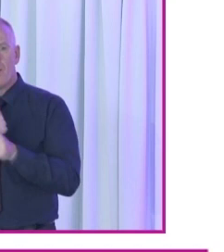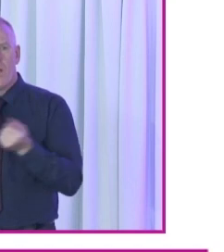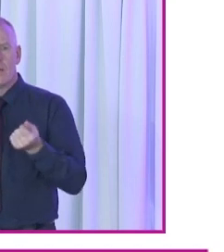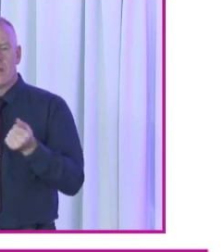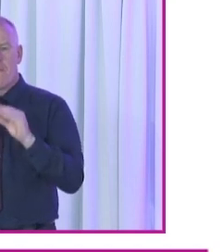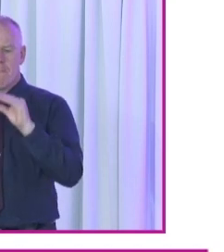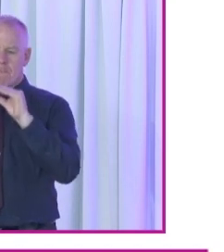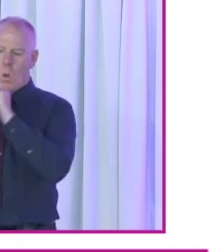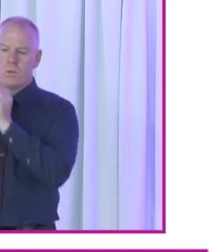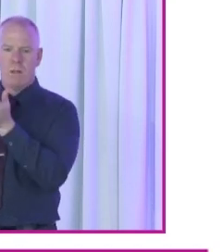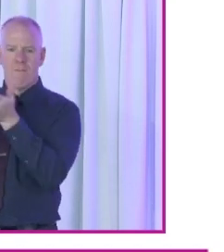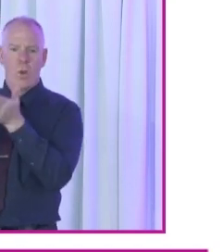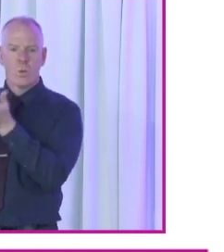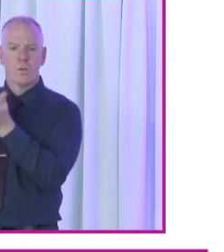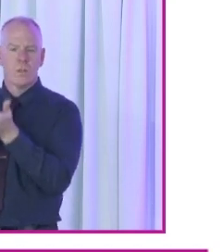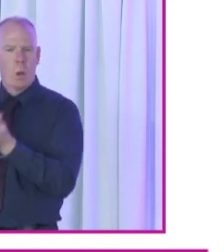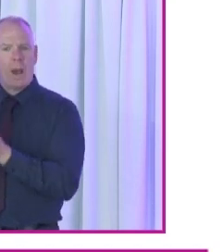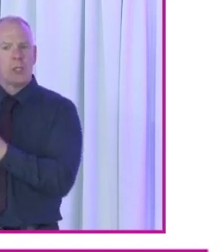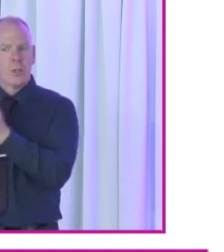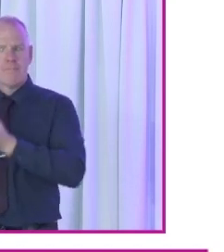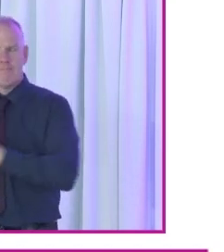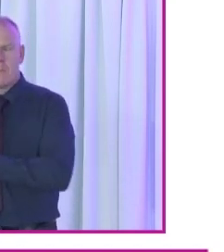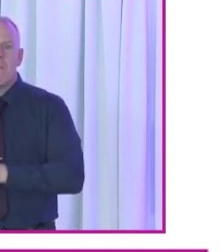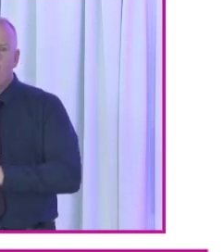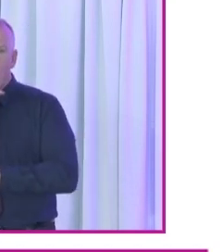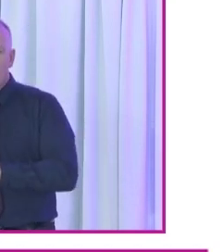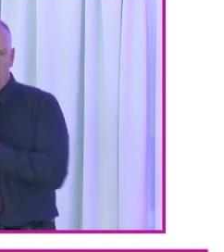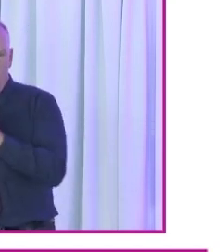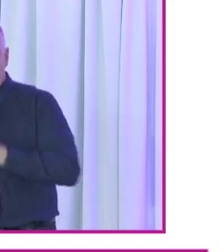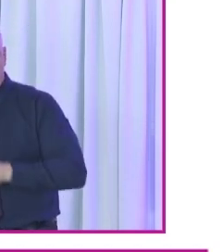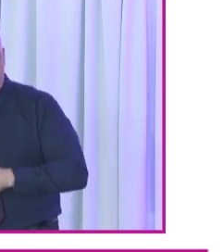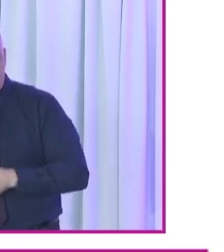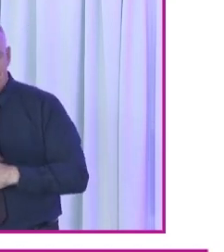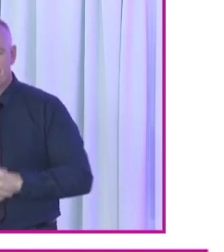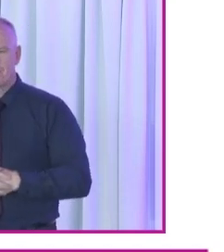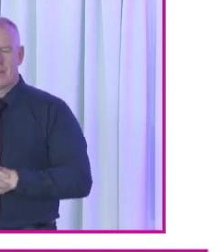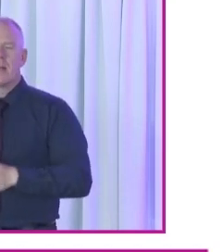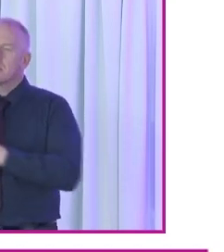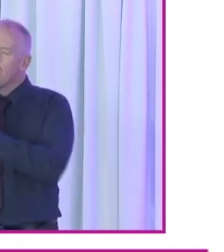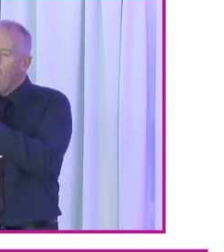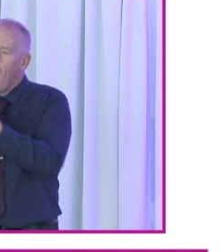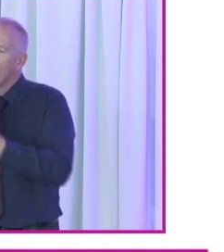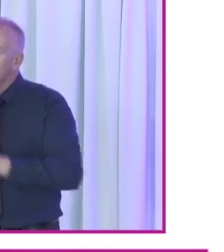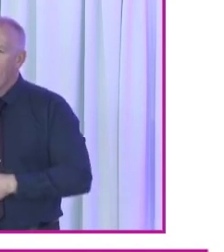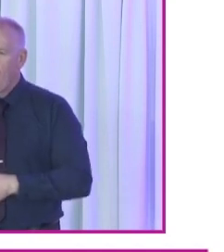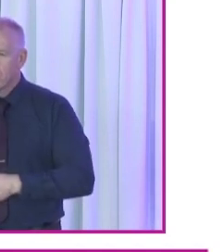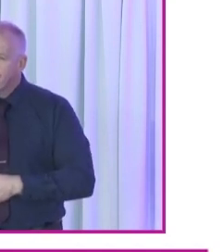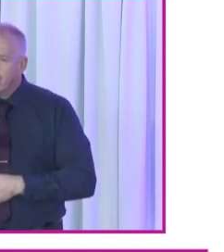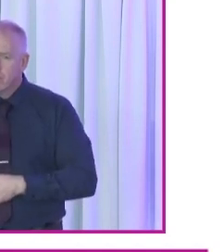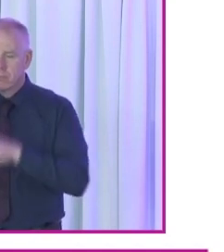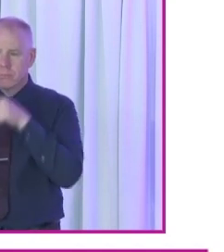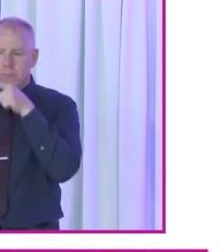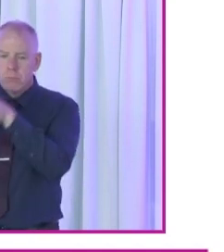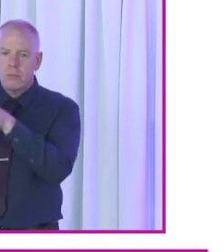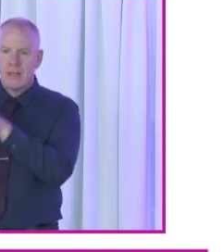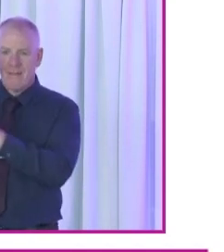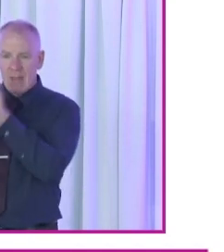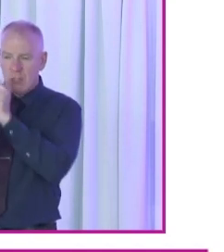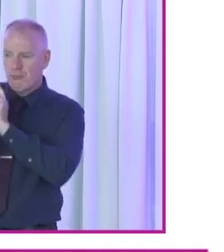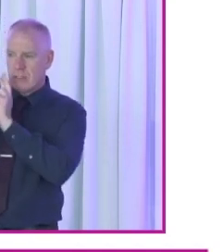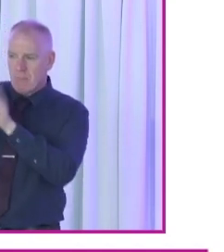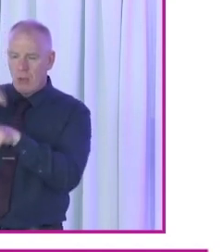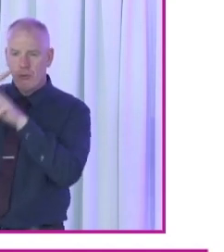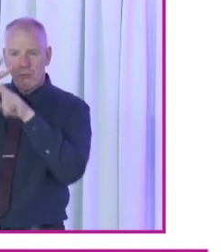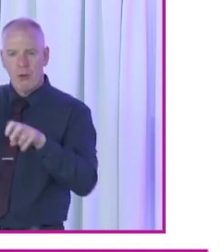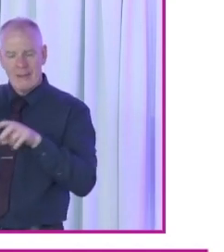postal voting, because for some, it was an important aspect. There was a small proportion, proportion of those who completed the